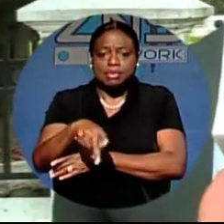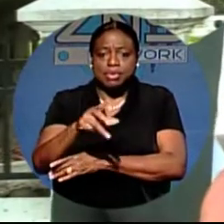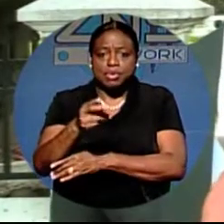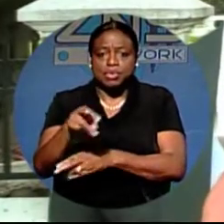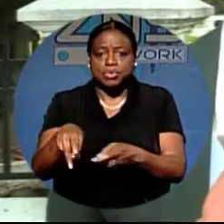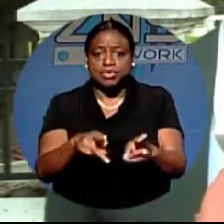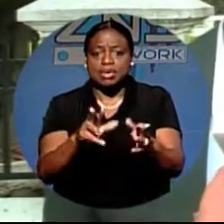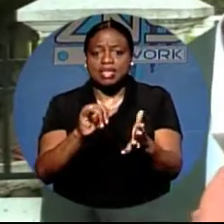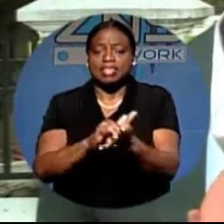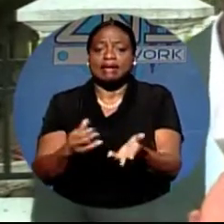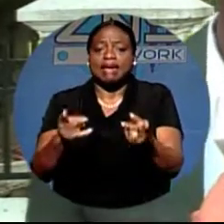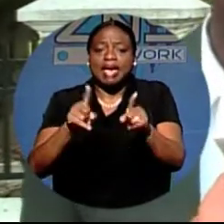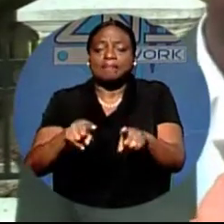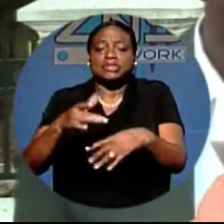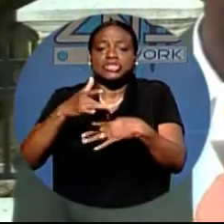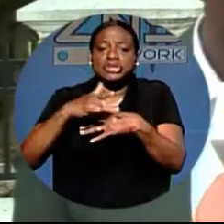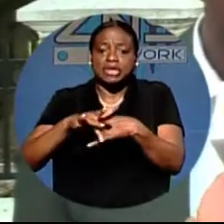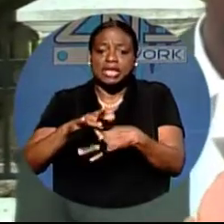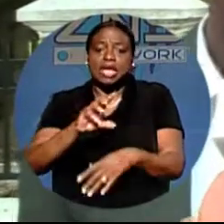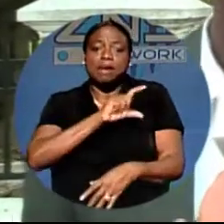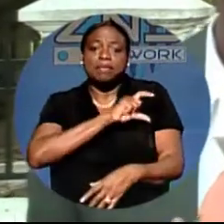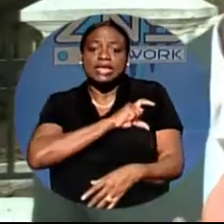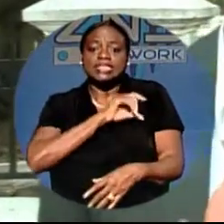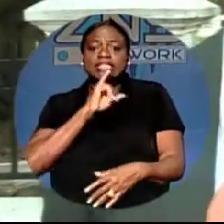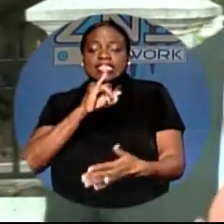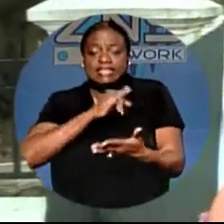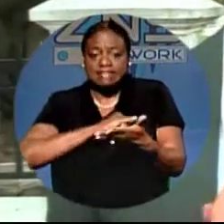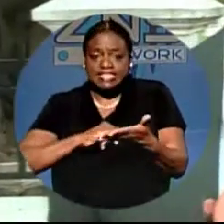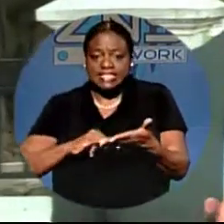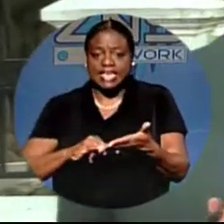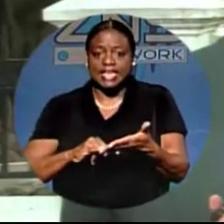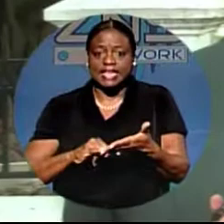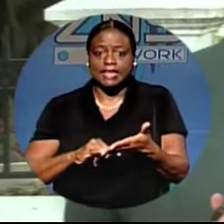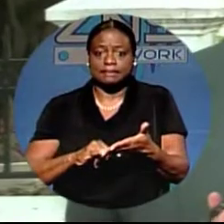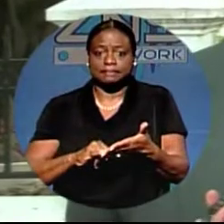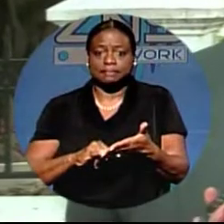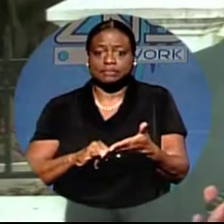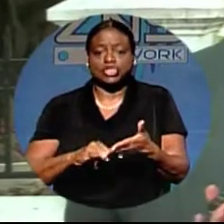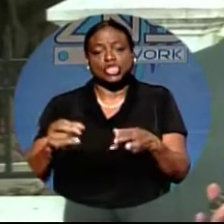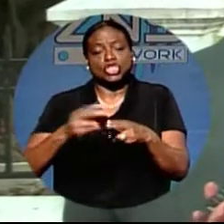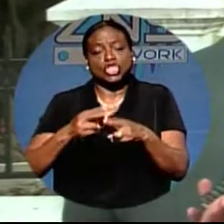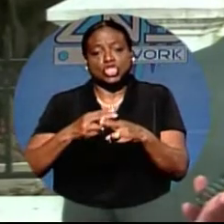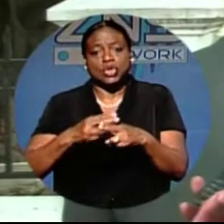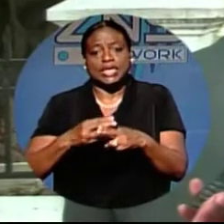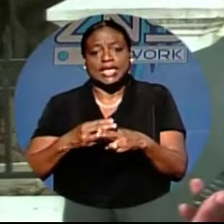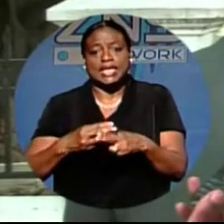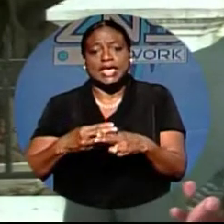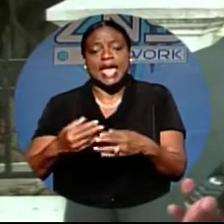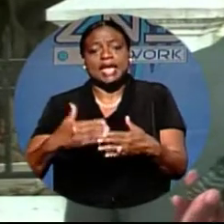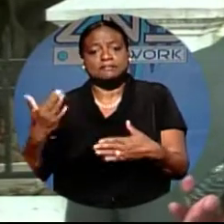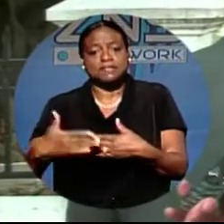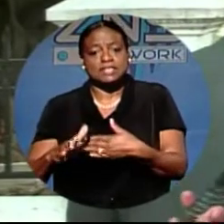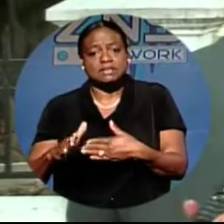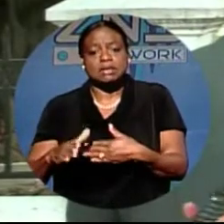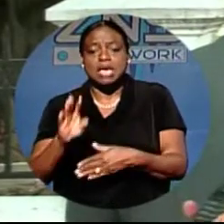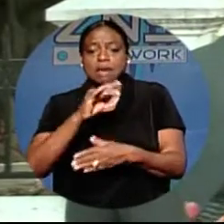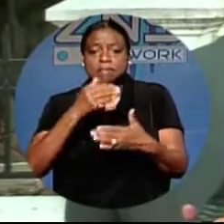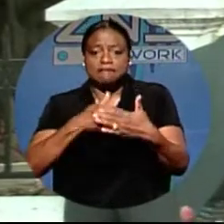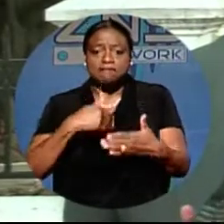this particular matter. Shortly thereafter, sometime before 4 a.m. this morning,